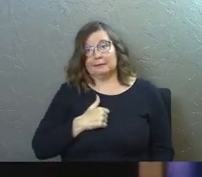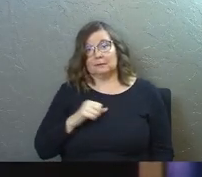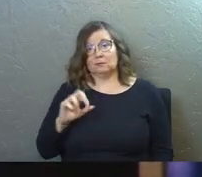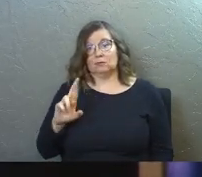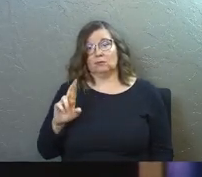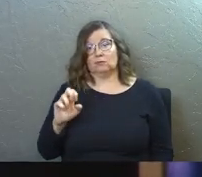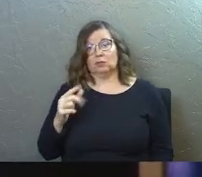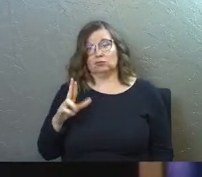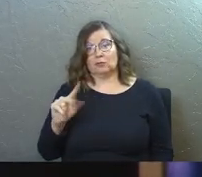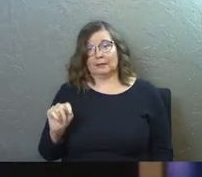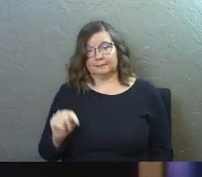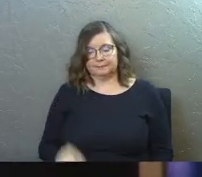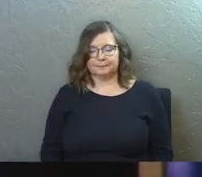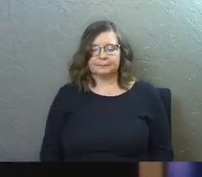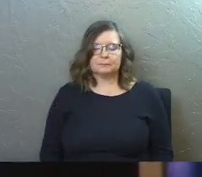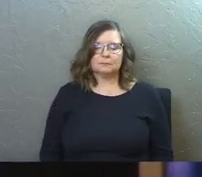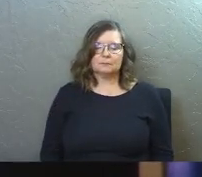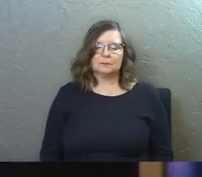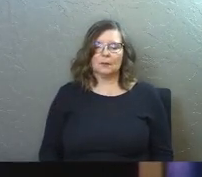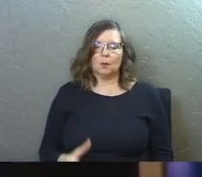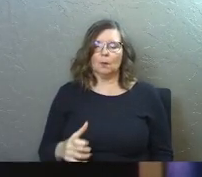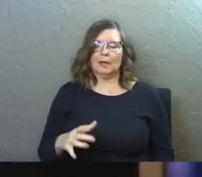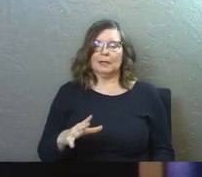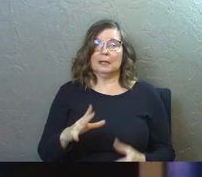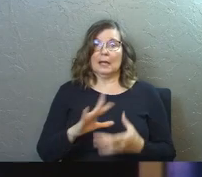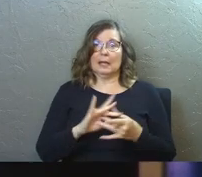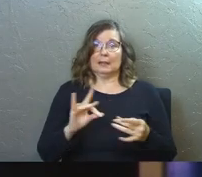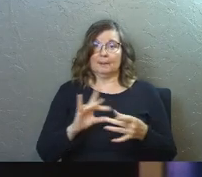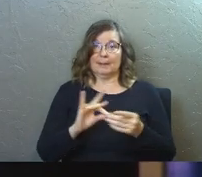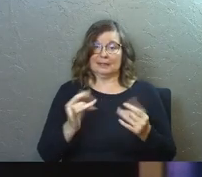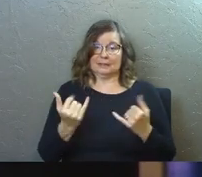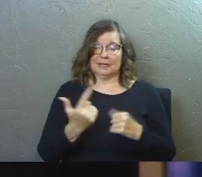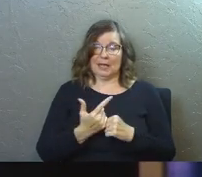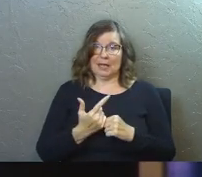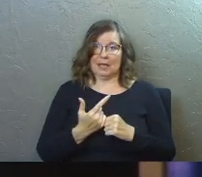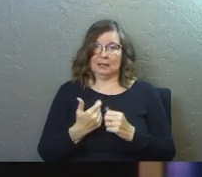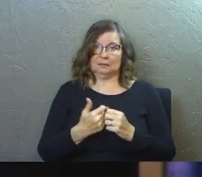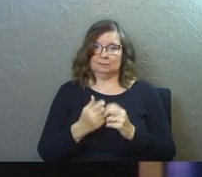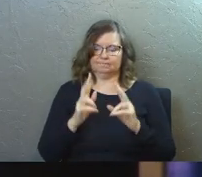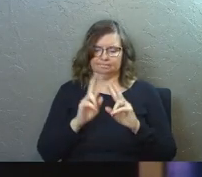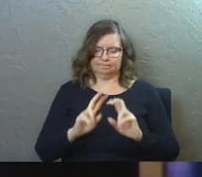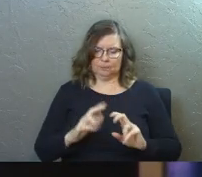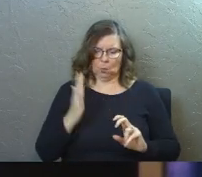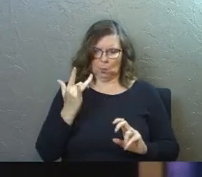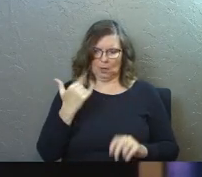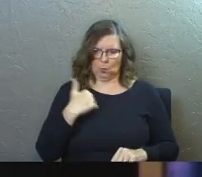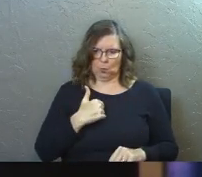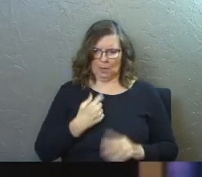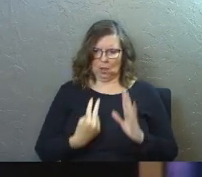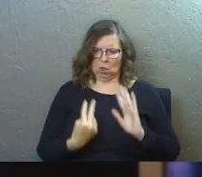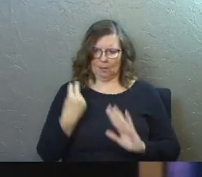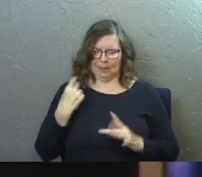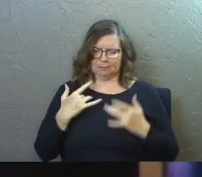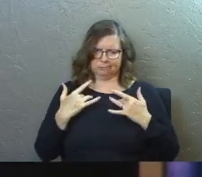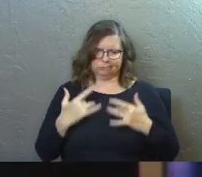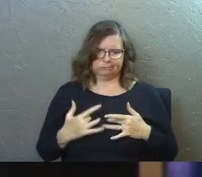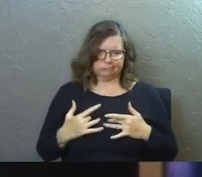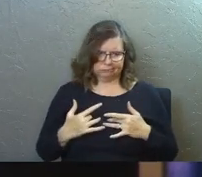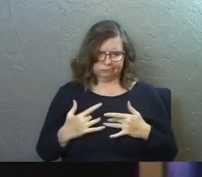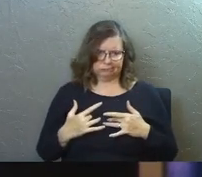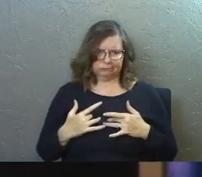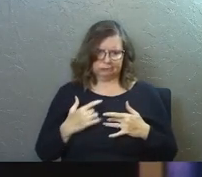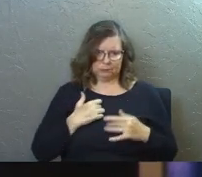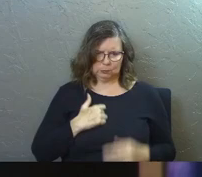And so I wanted to take the rest of the message today and talk a little bit about regret and why we regret things. Why the mistakes that we make in our